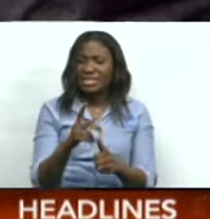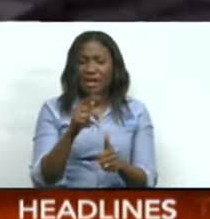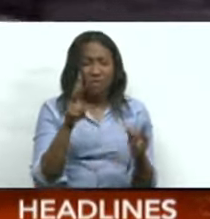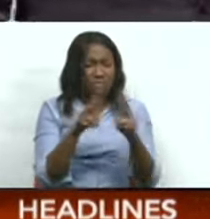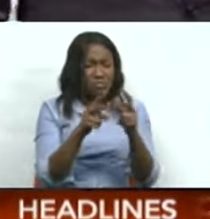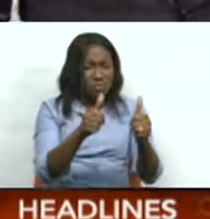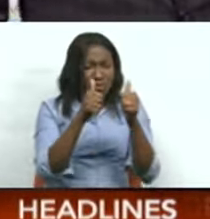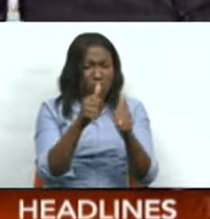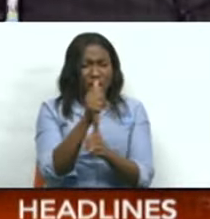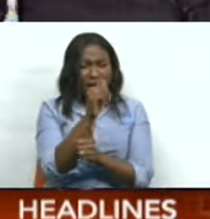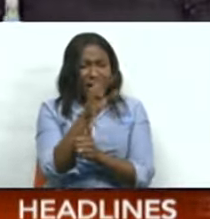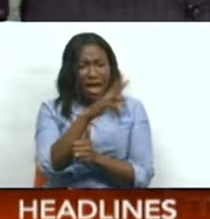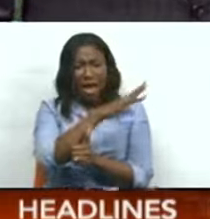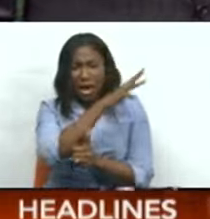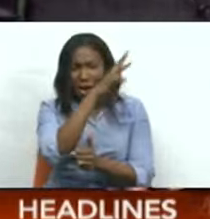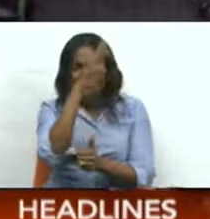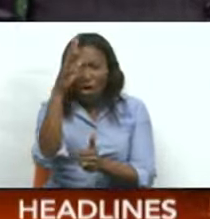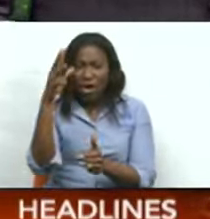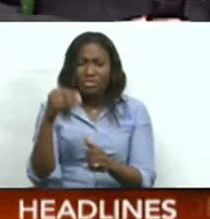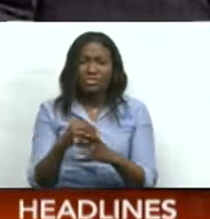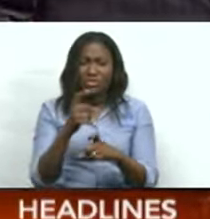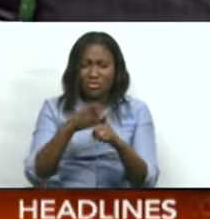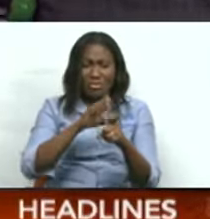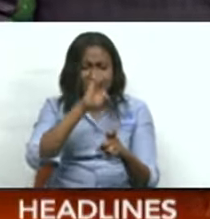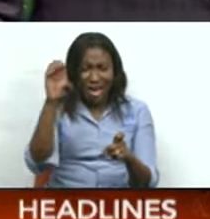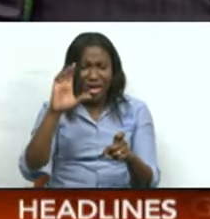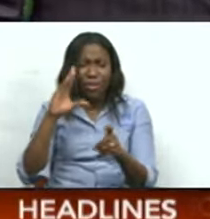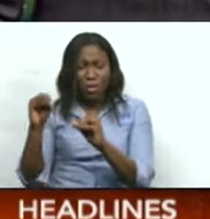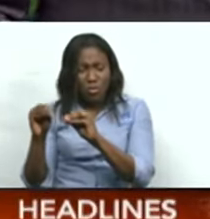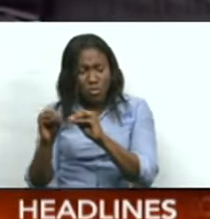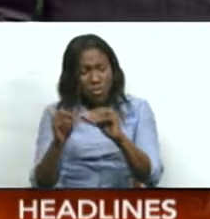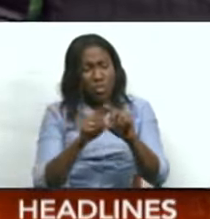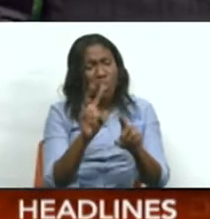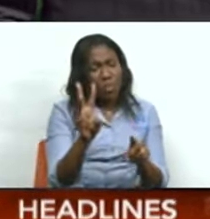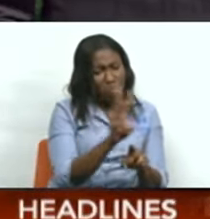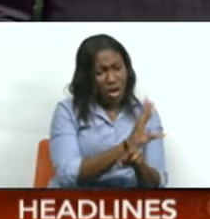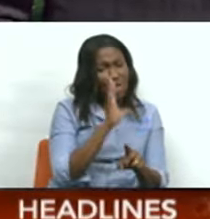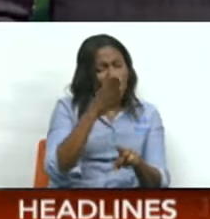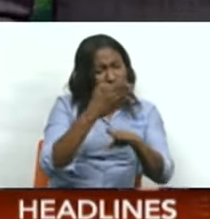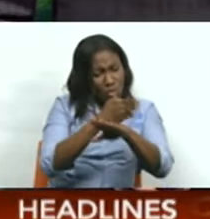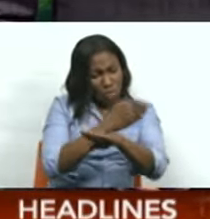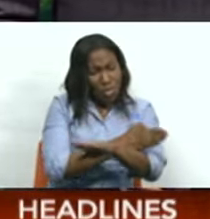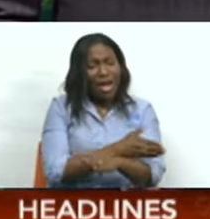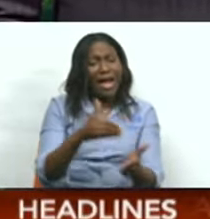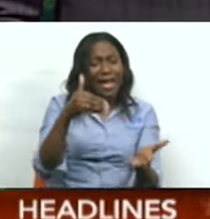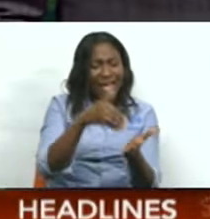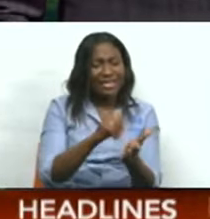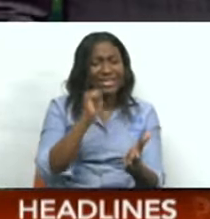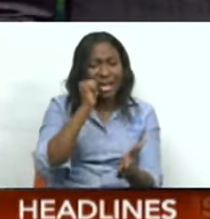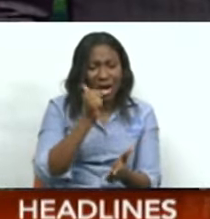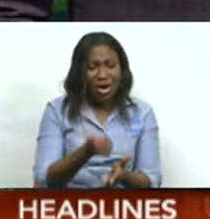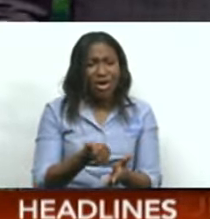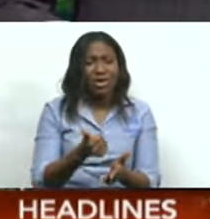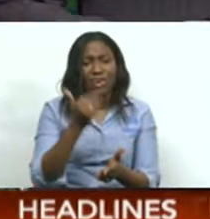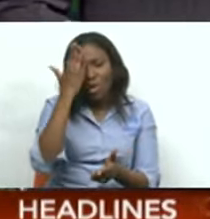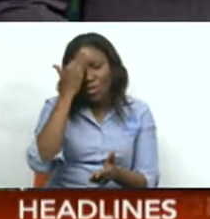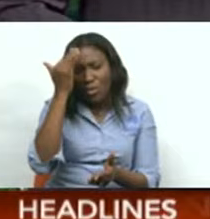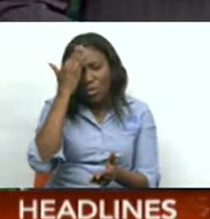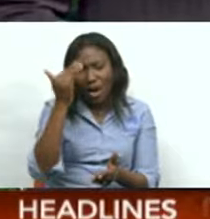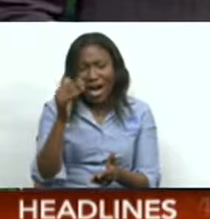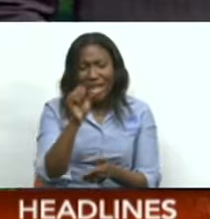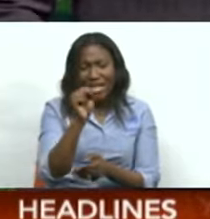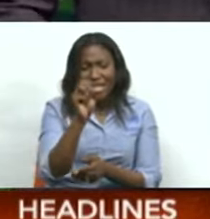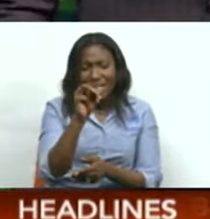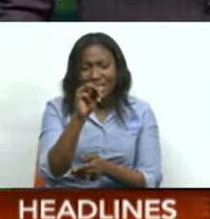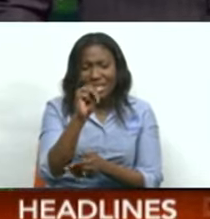air quality expanding to the west. Tomorrow we will be seeing moderate to good air quality yet again. And that's primarily due to smoke